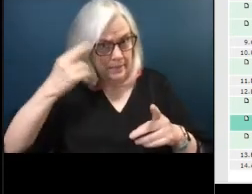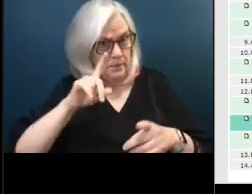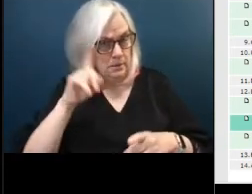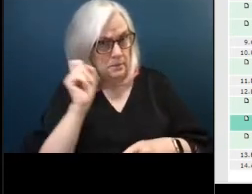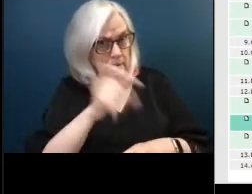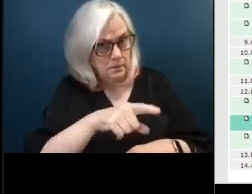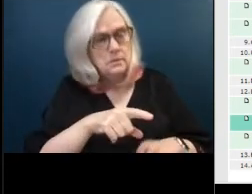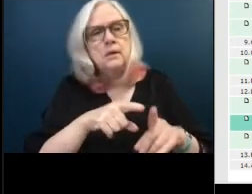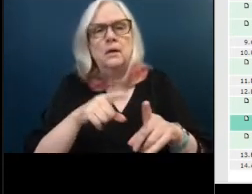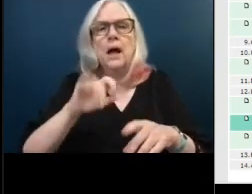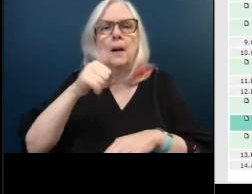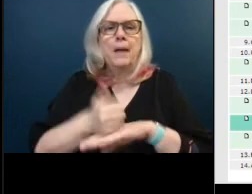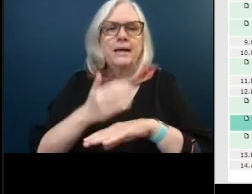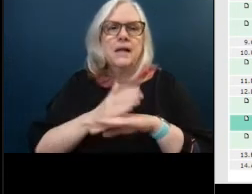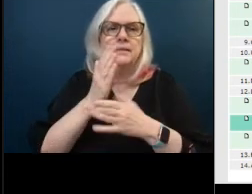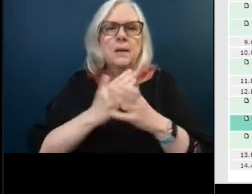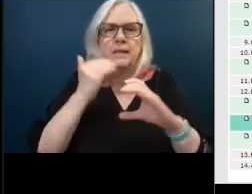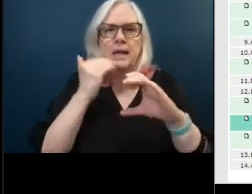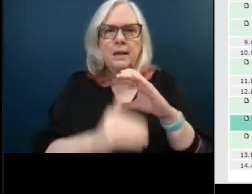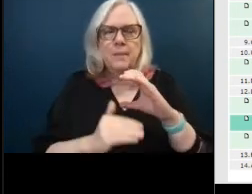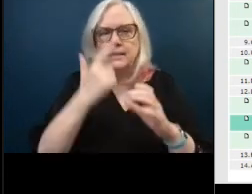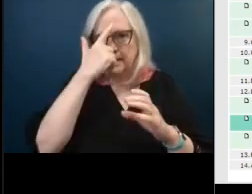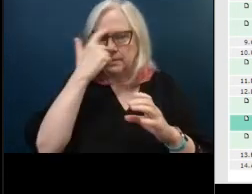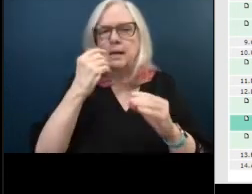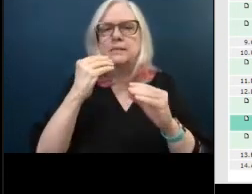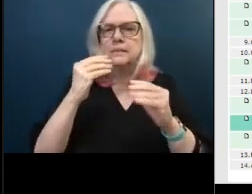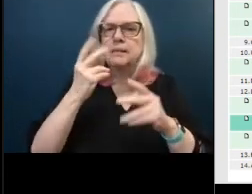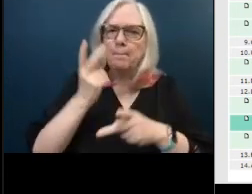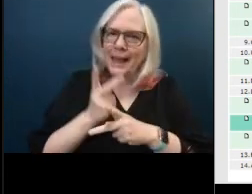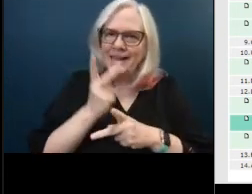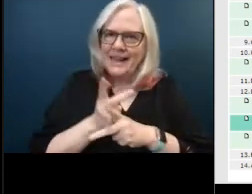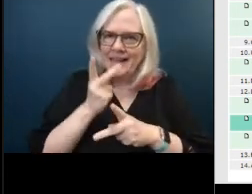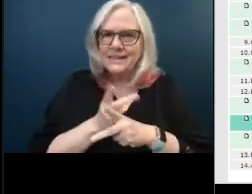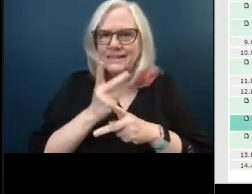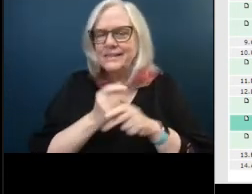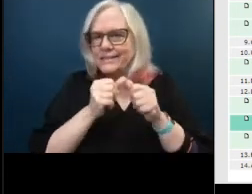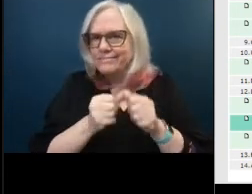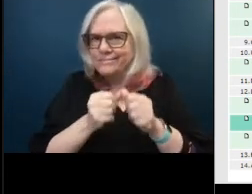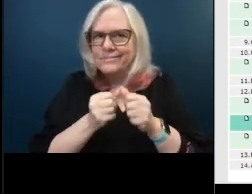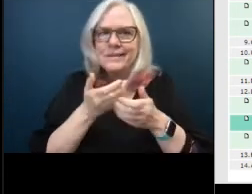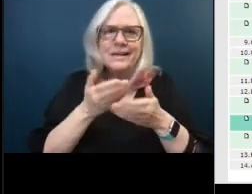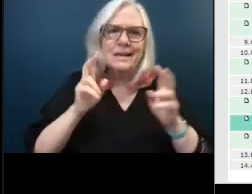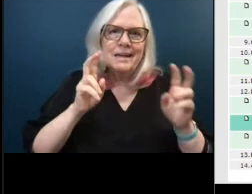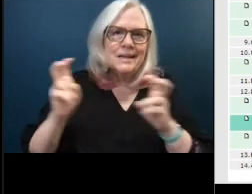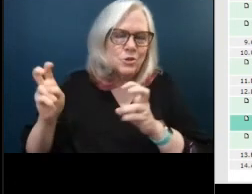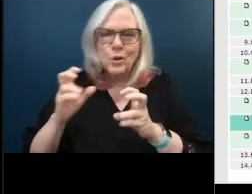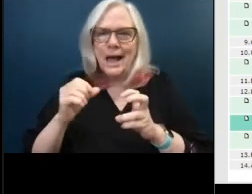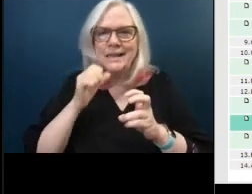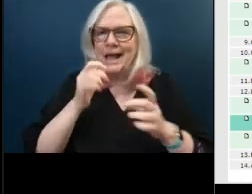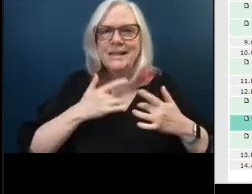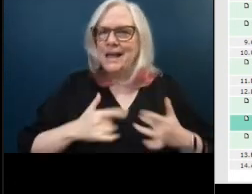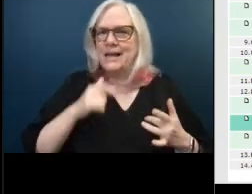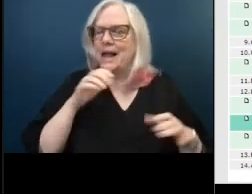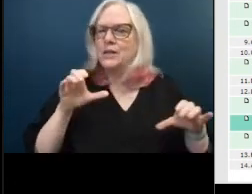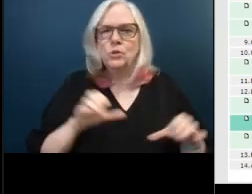of the um emails i've read it's because it's a maintenance uh issue and they usually don't do maintenance uh